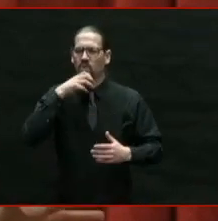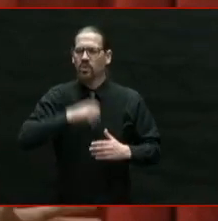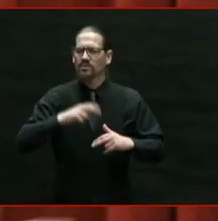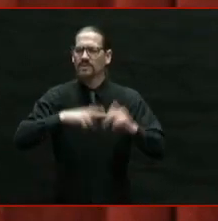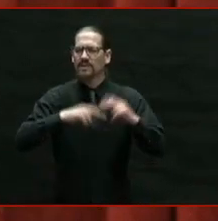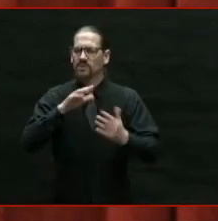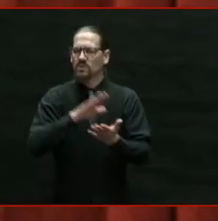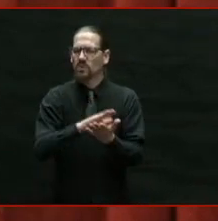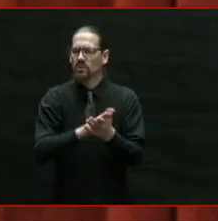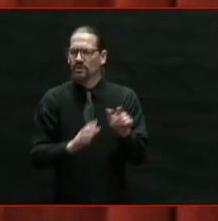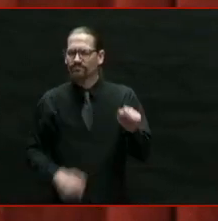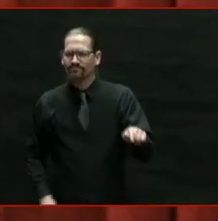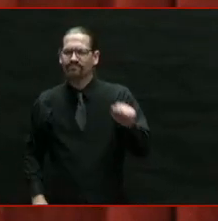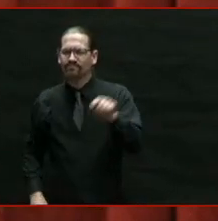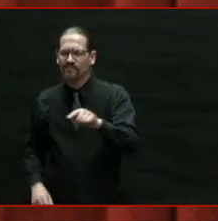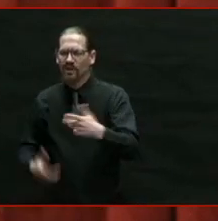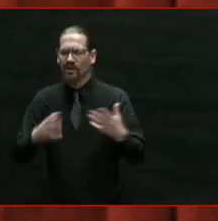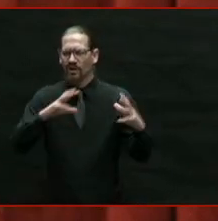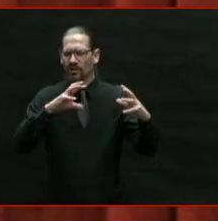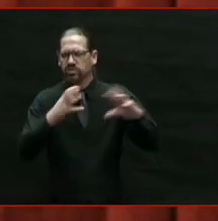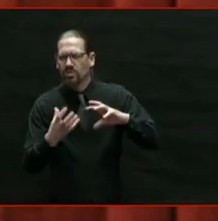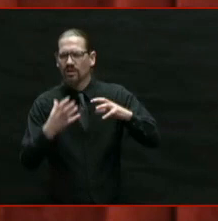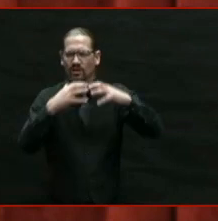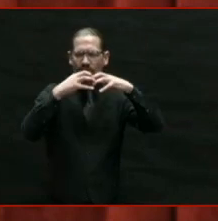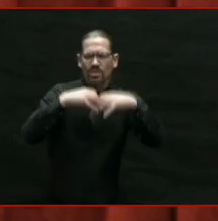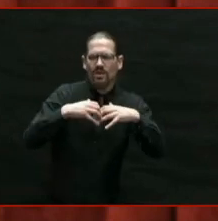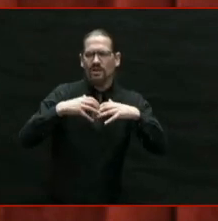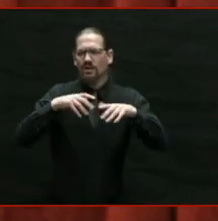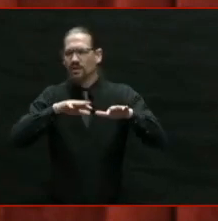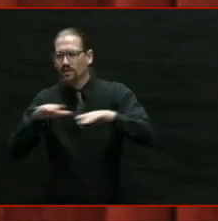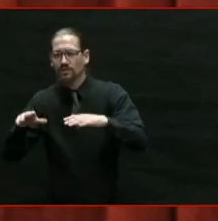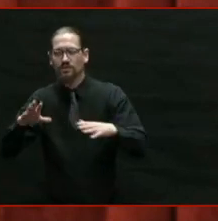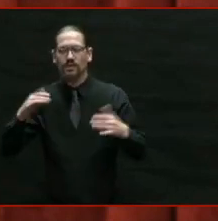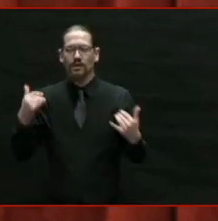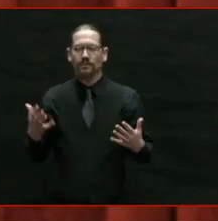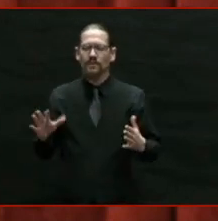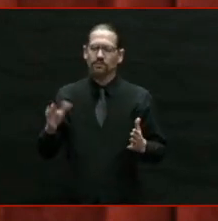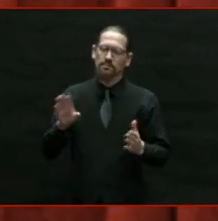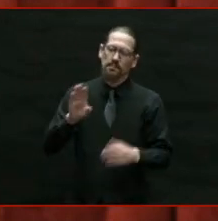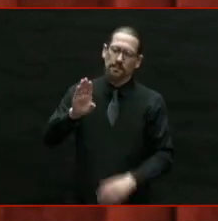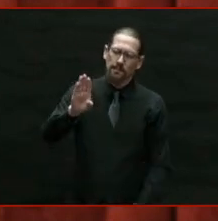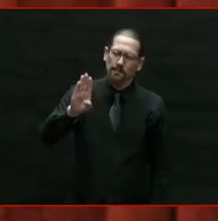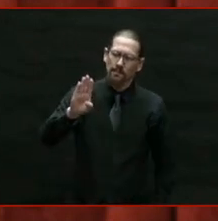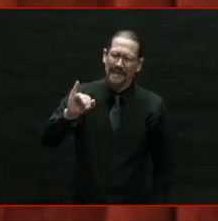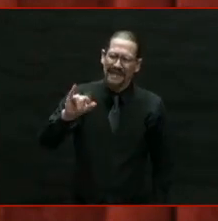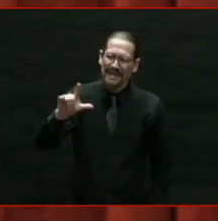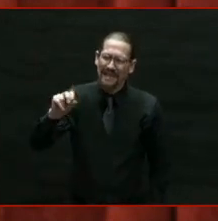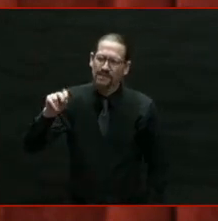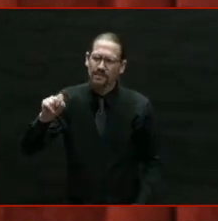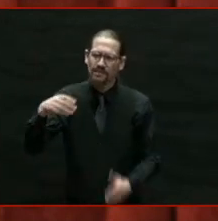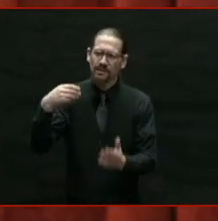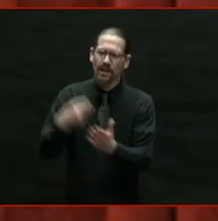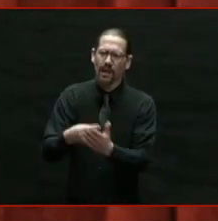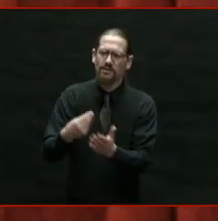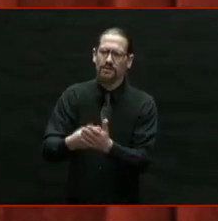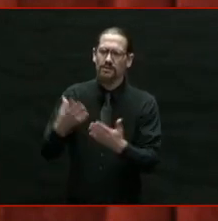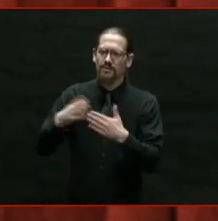to passing a once-in-a-generation billion-dollar investment in school construction.